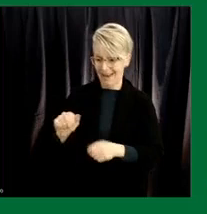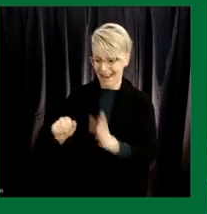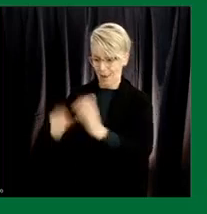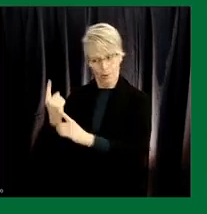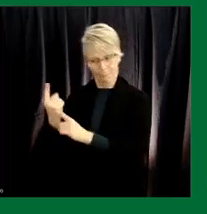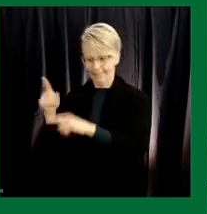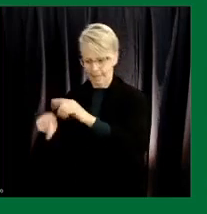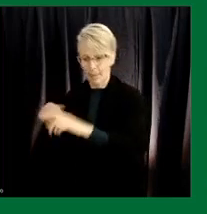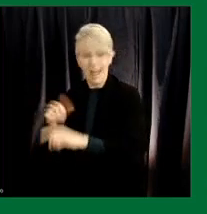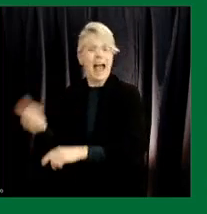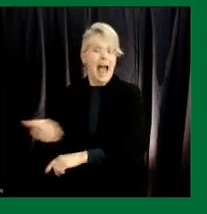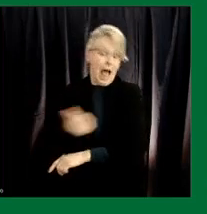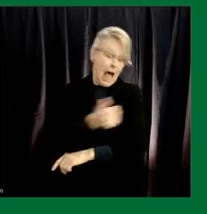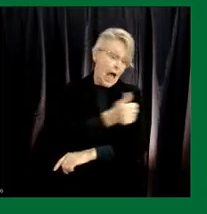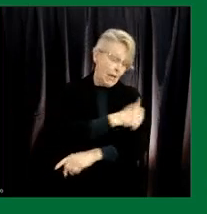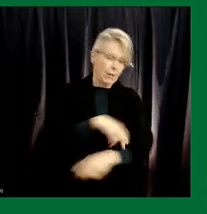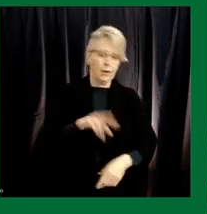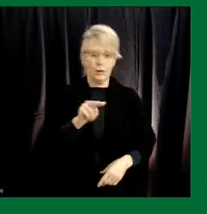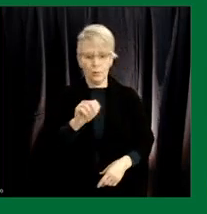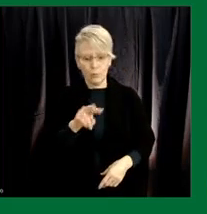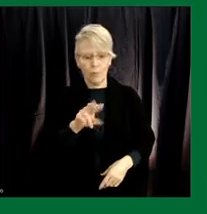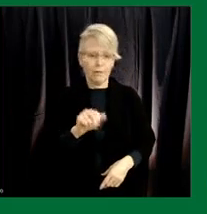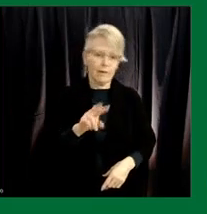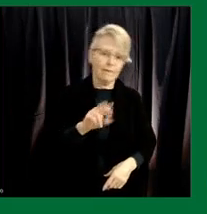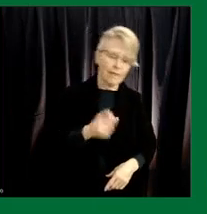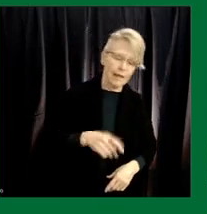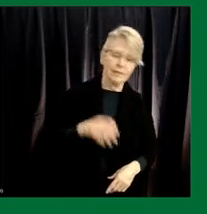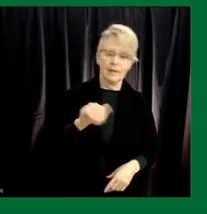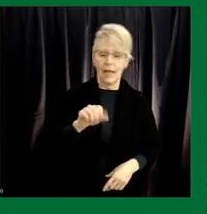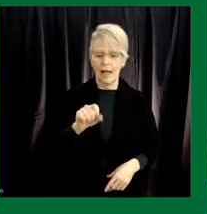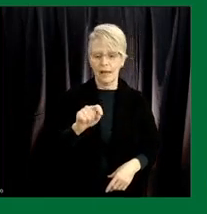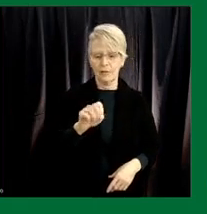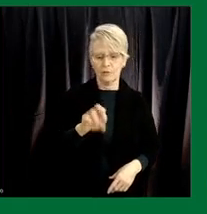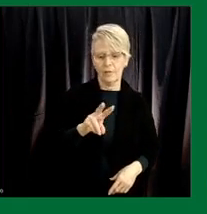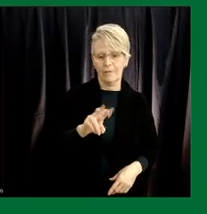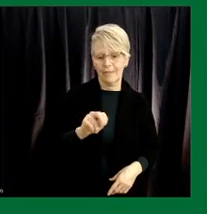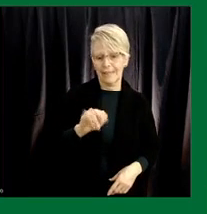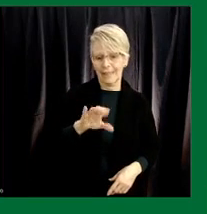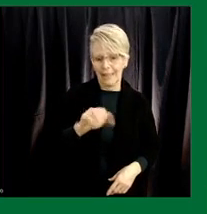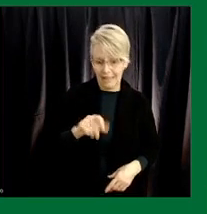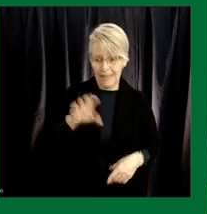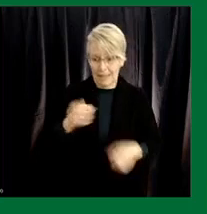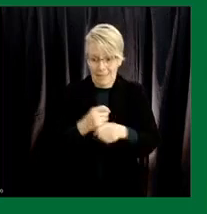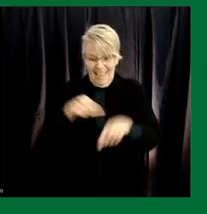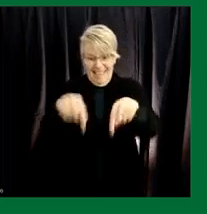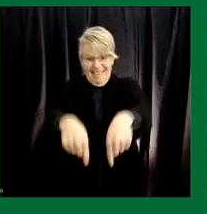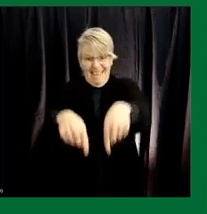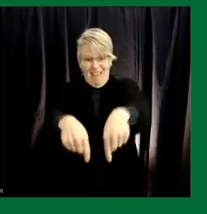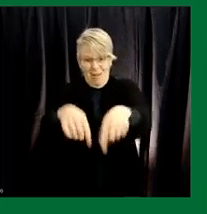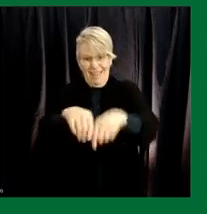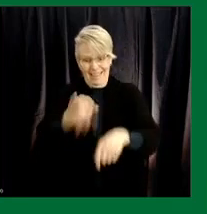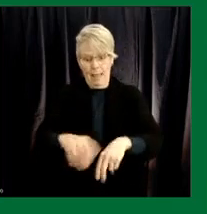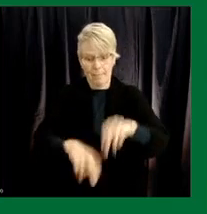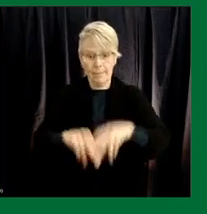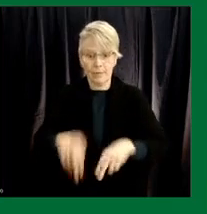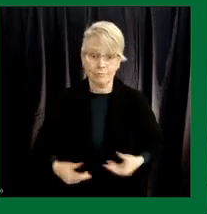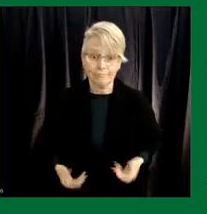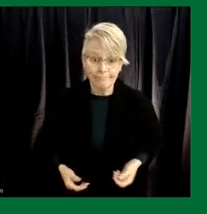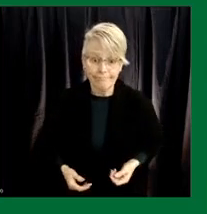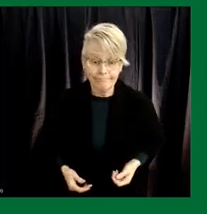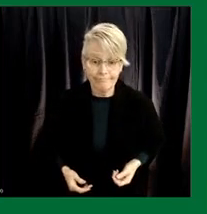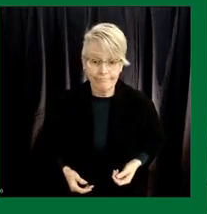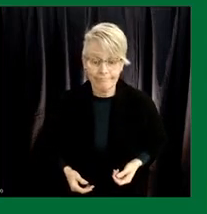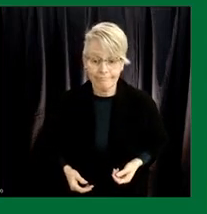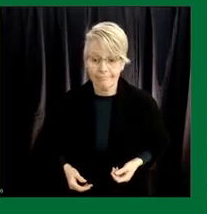including novavax astrazeneca and so on can be made at veto in our facility follow-up yes